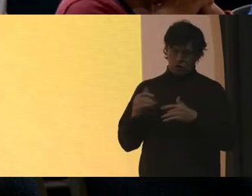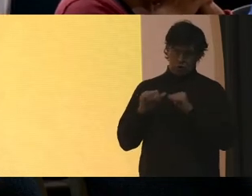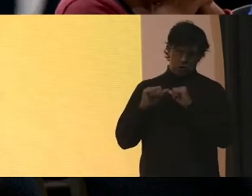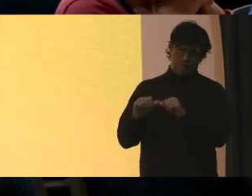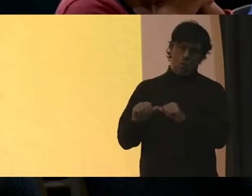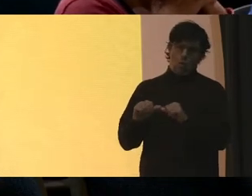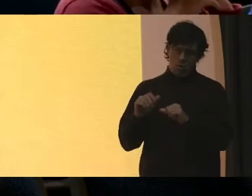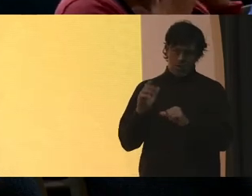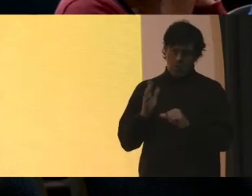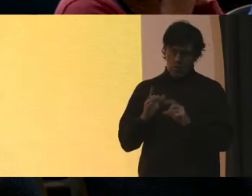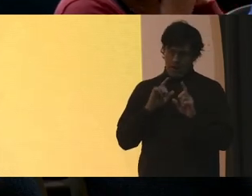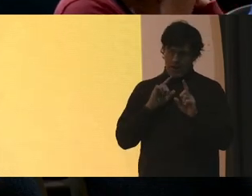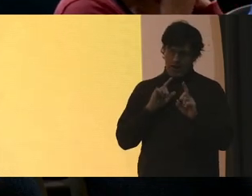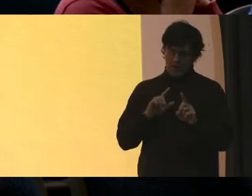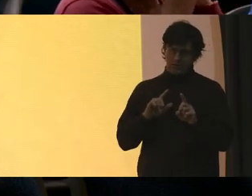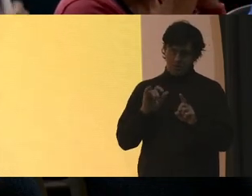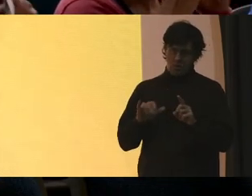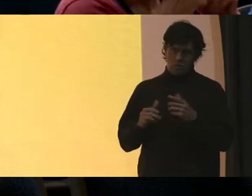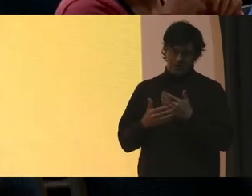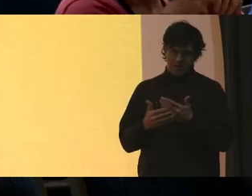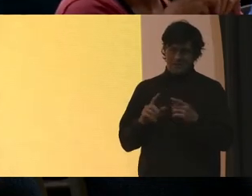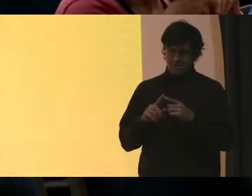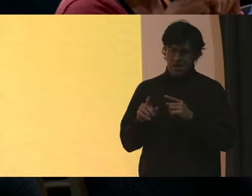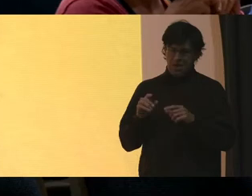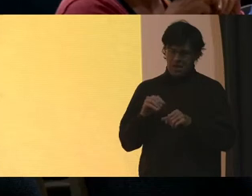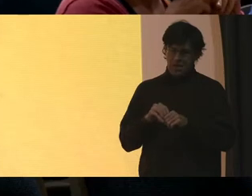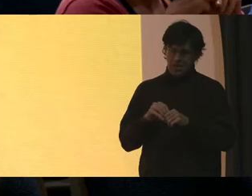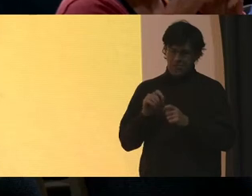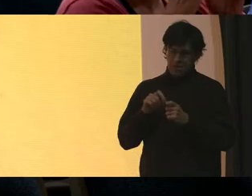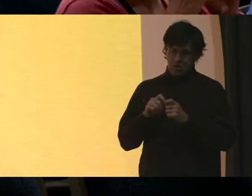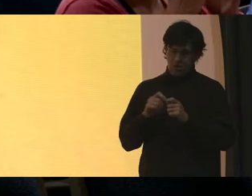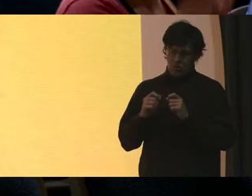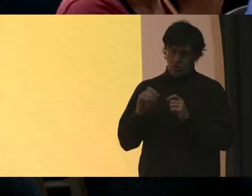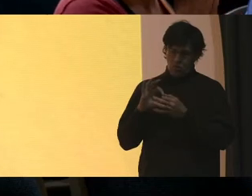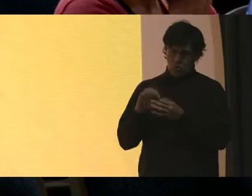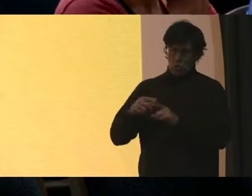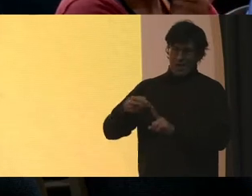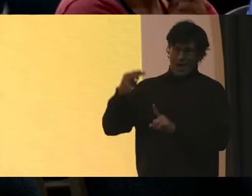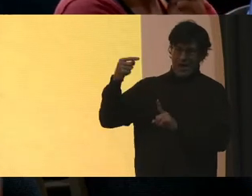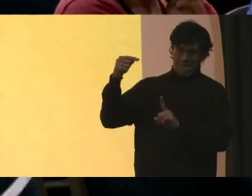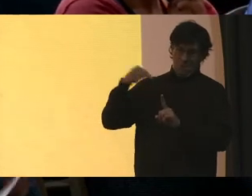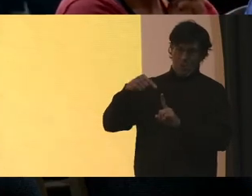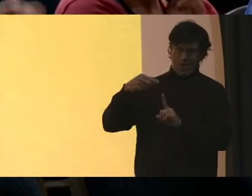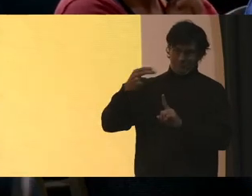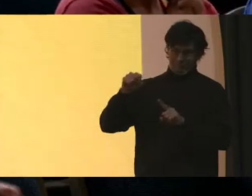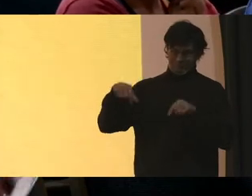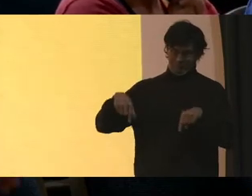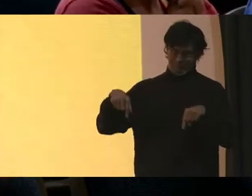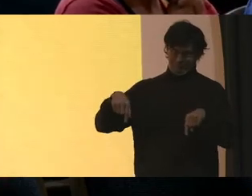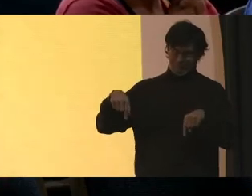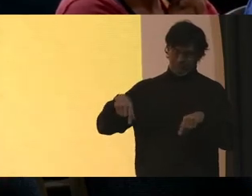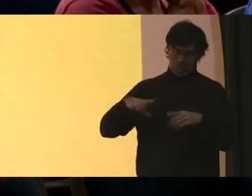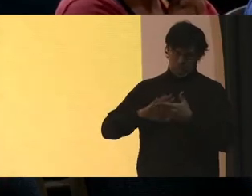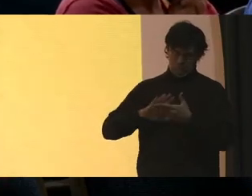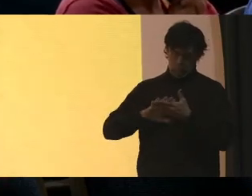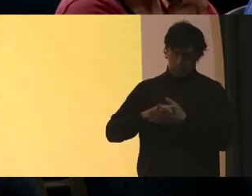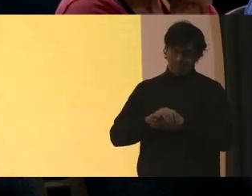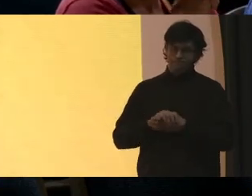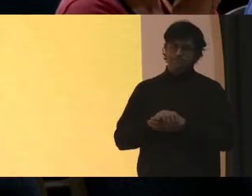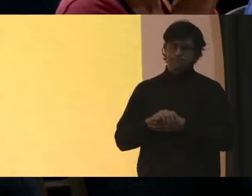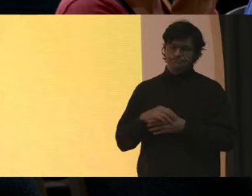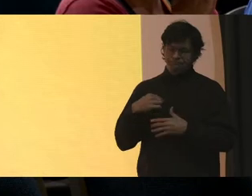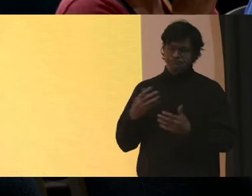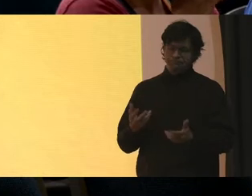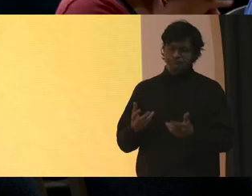That's going to answer those things But in particular regard to High Point In particular, this school I